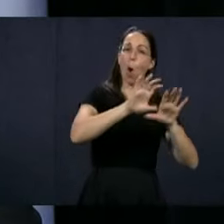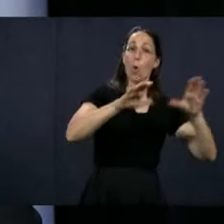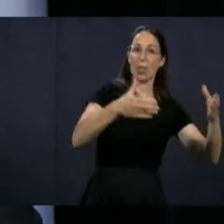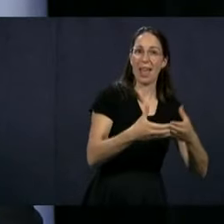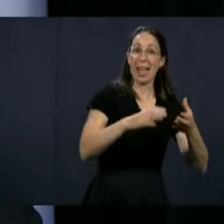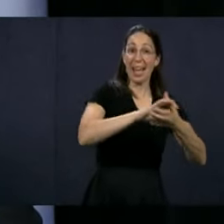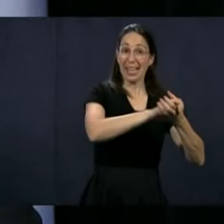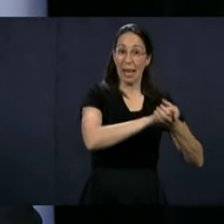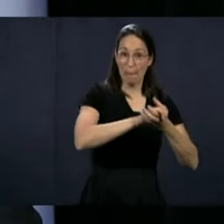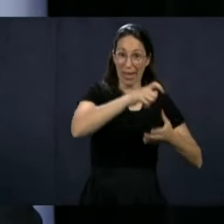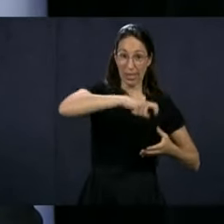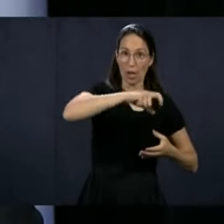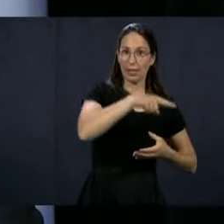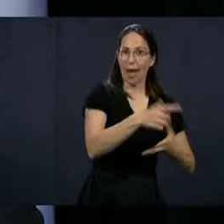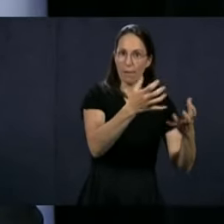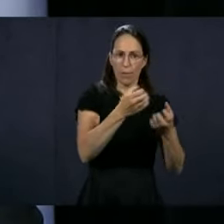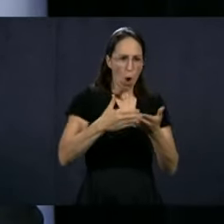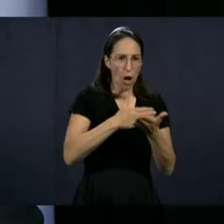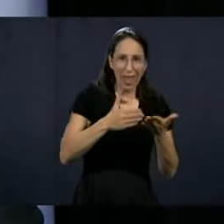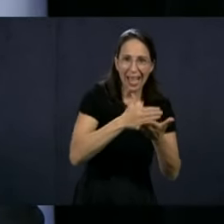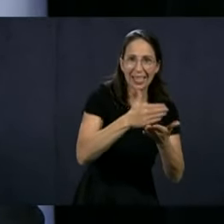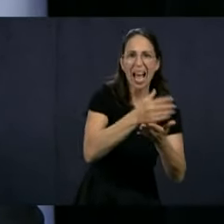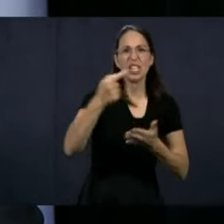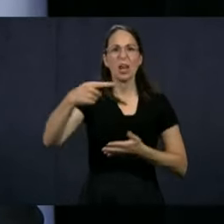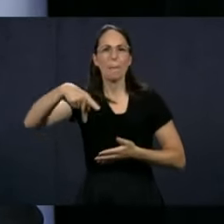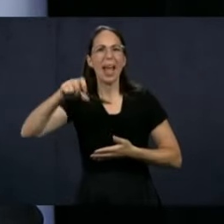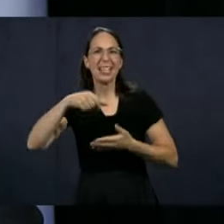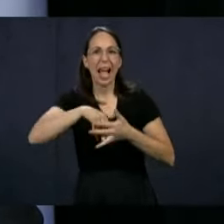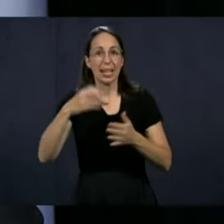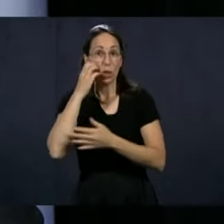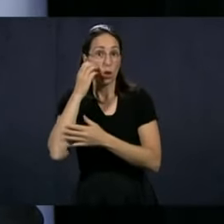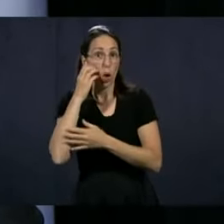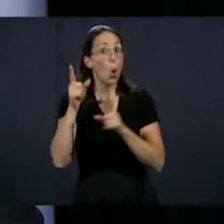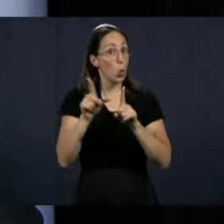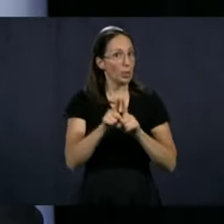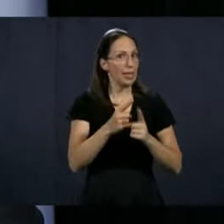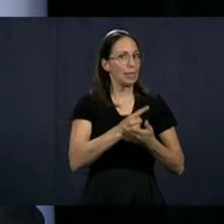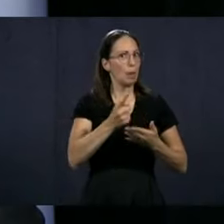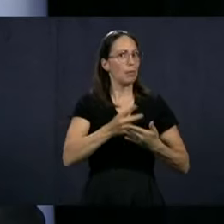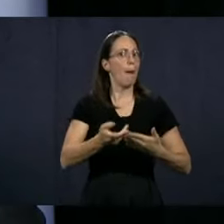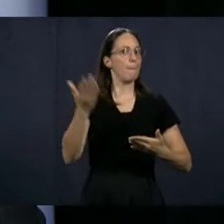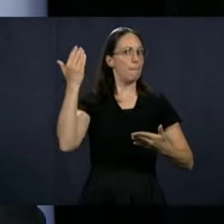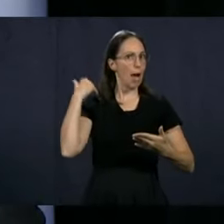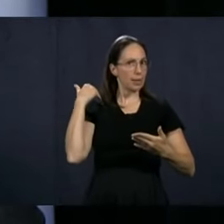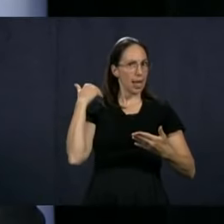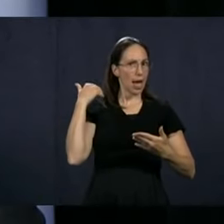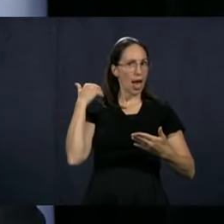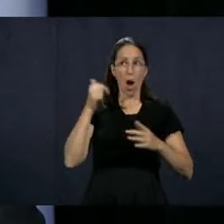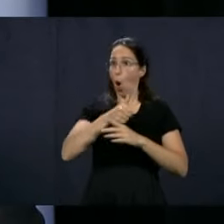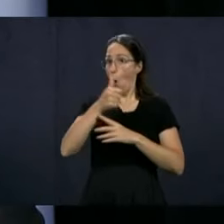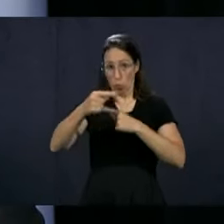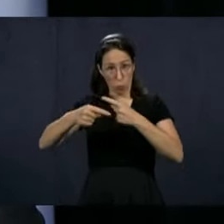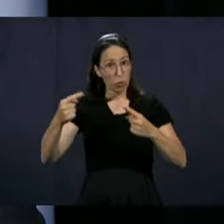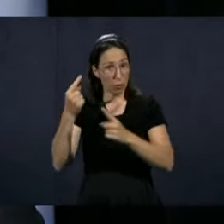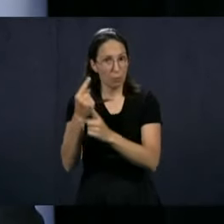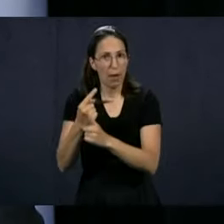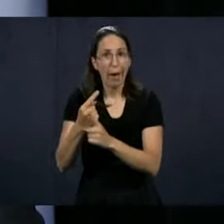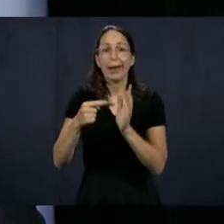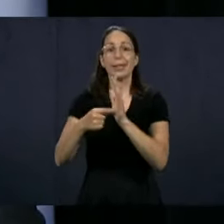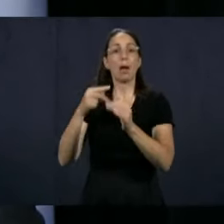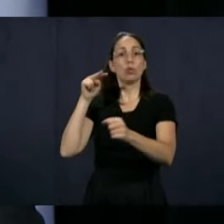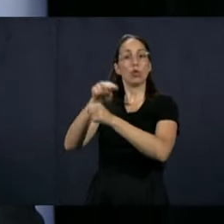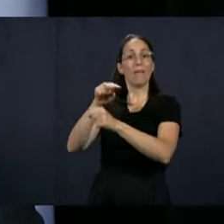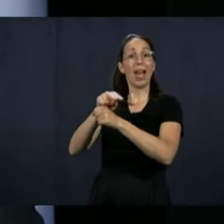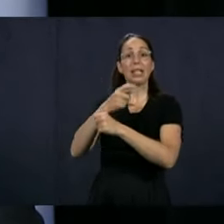since there are commissioners to information that wanted that information, it has to be